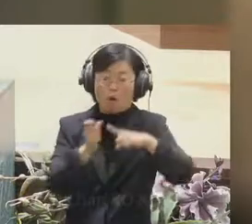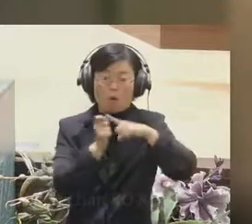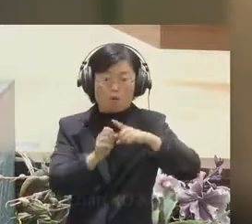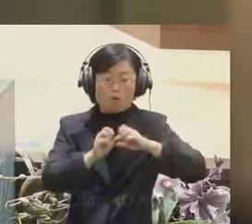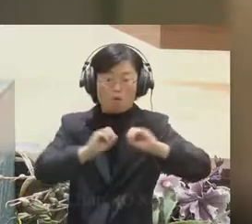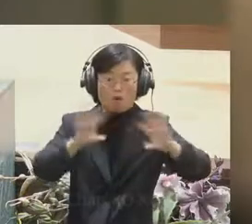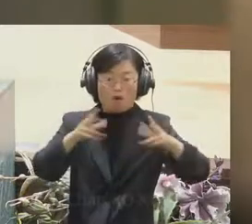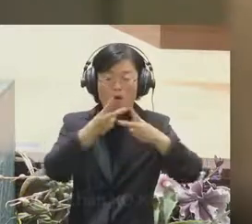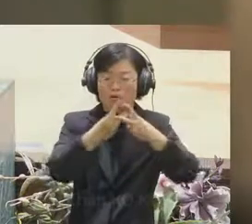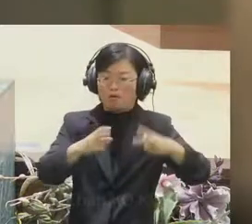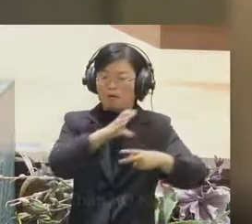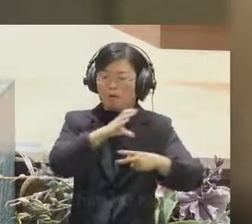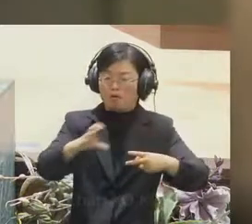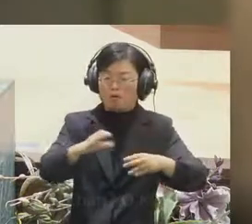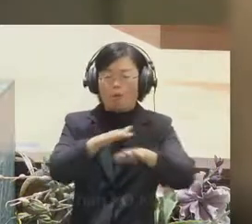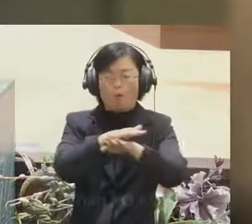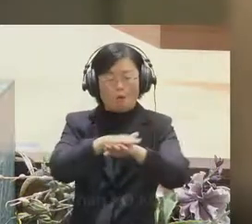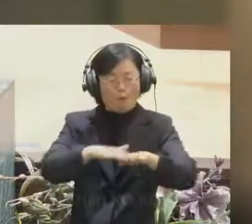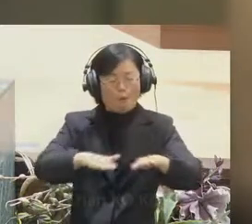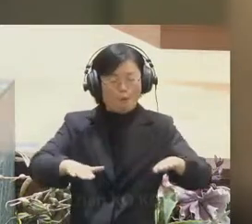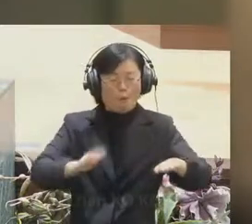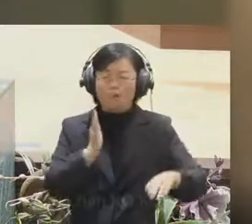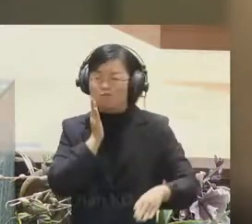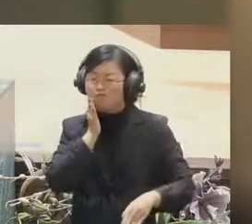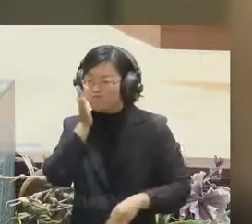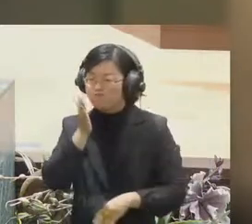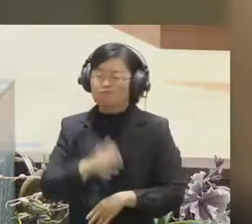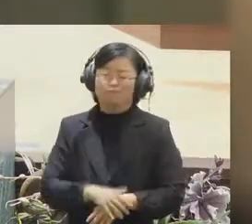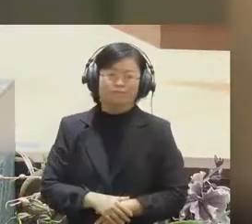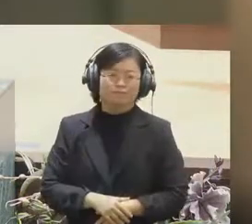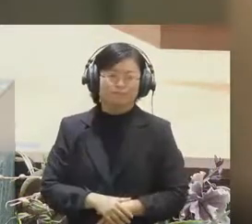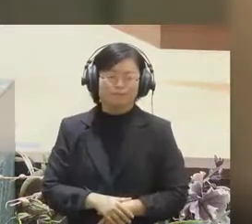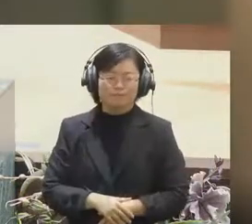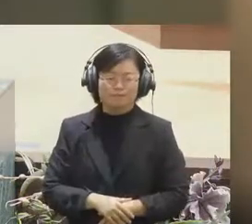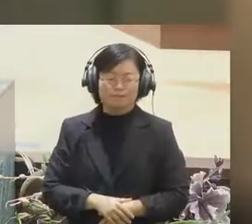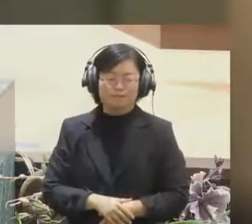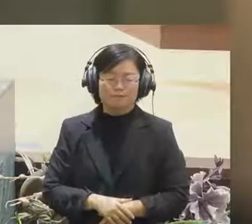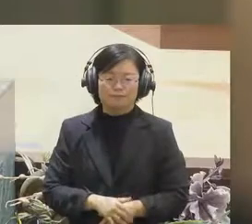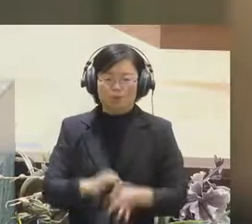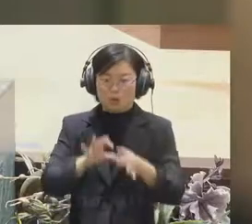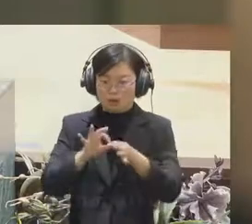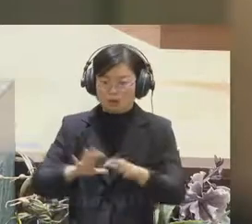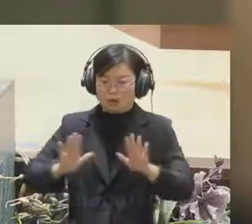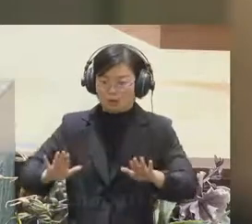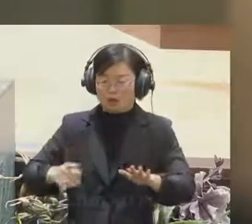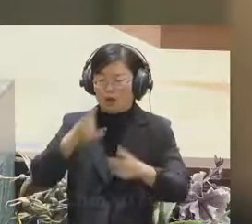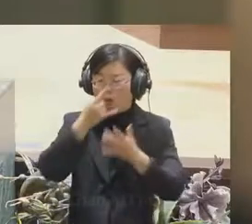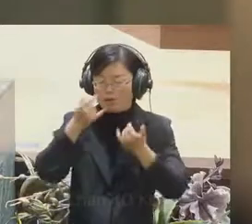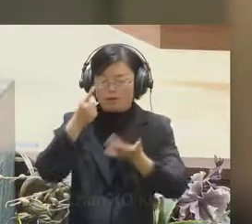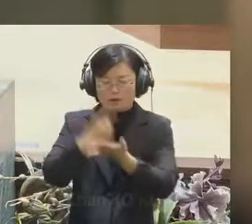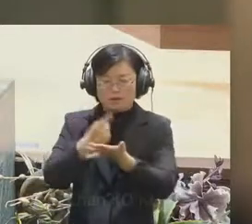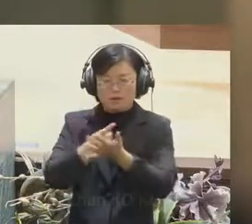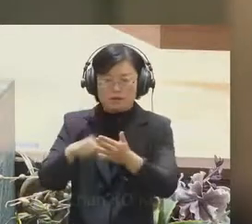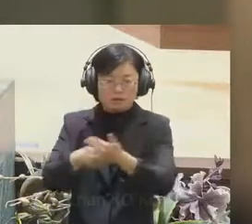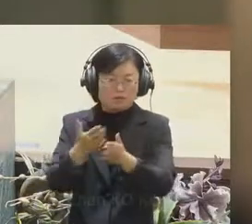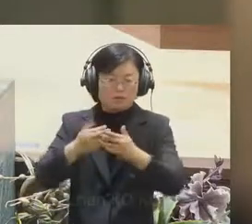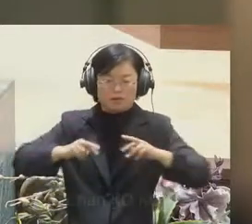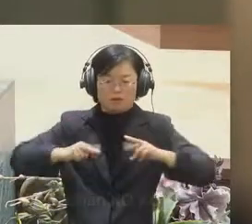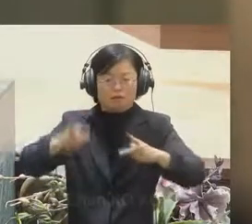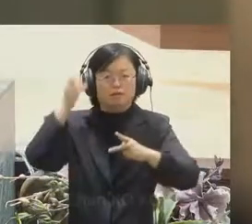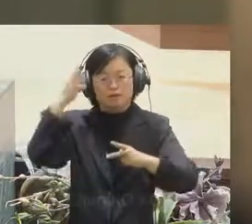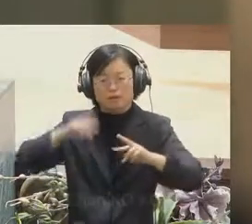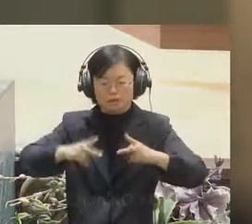also improved. So instead of giving hours to monitor the news, we only need to share the few minutes to quickly check